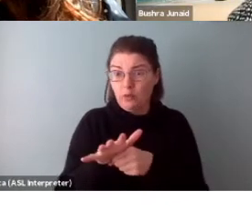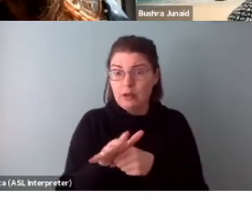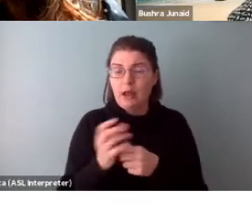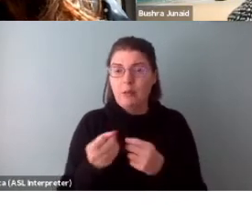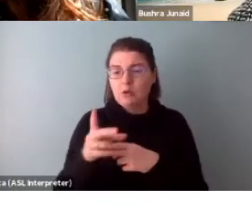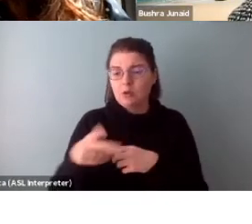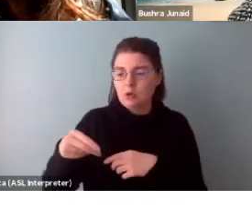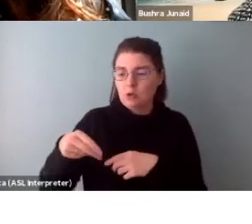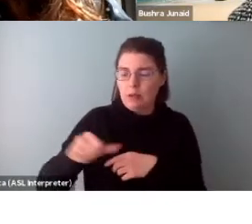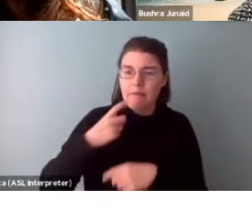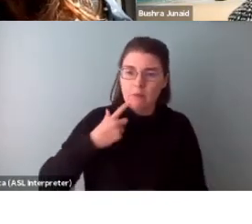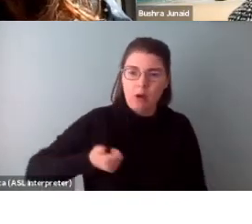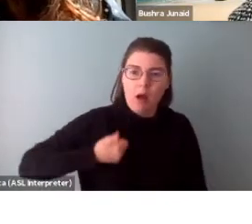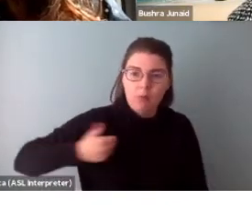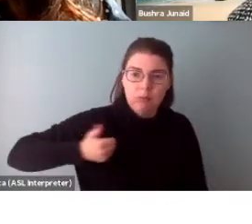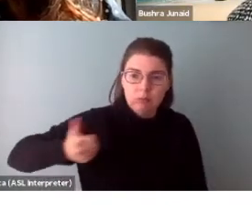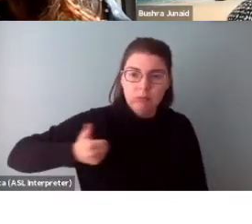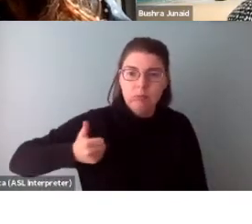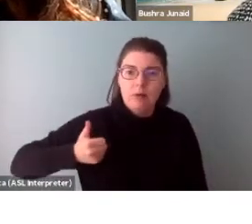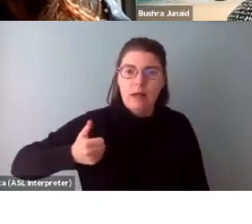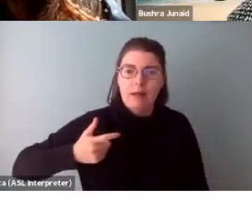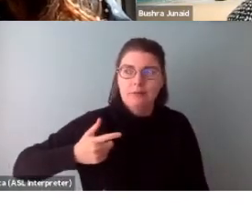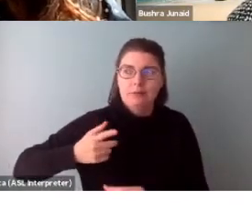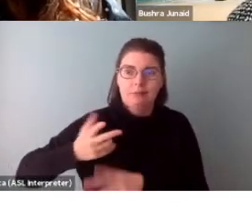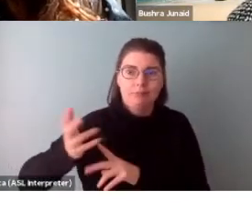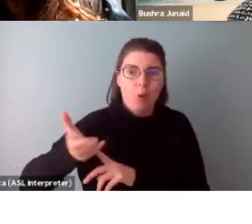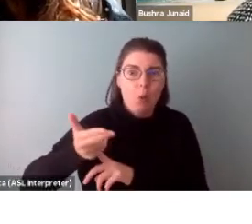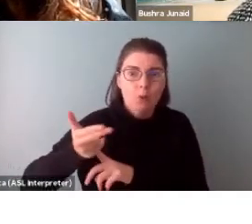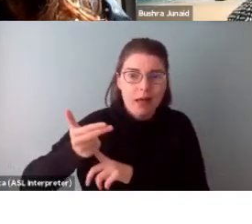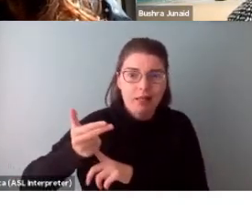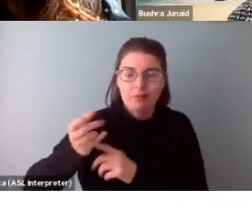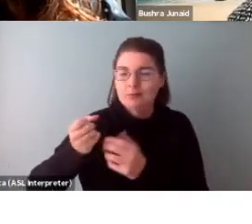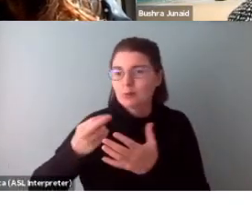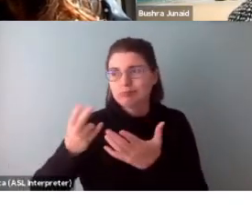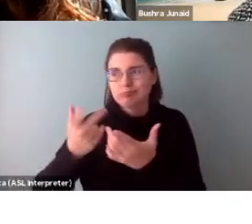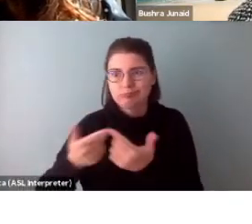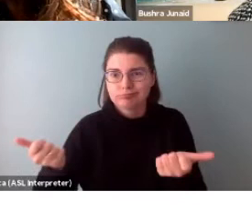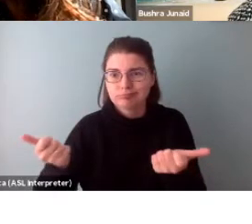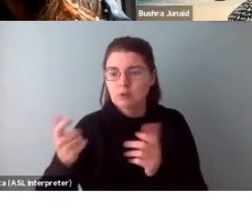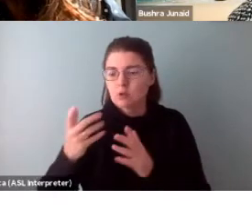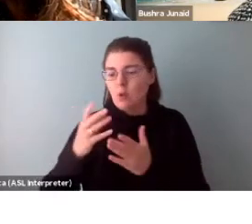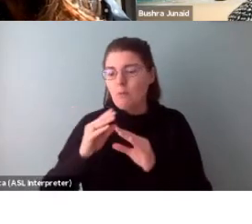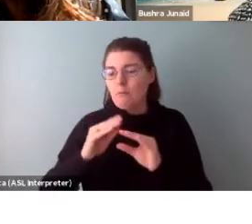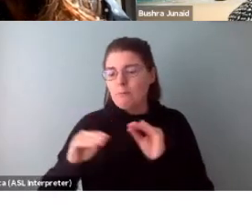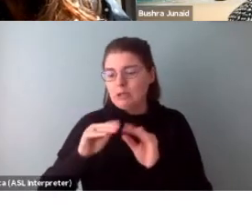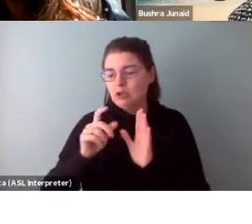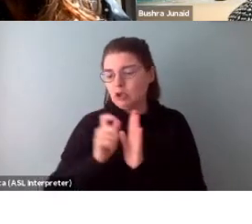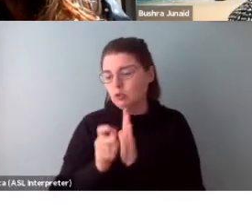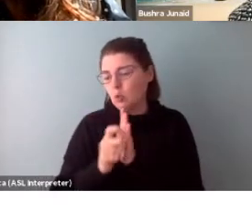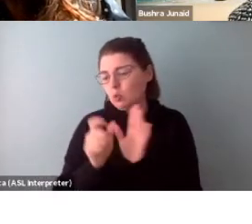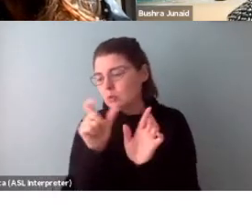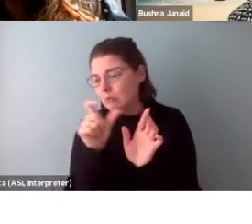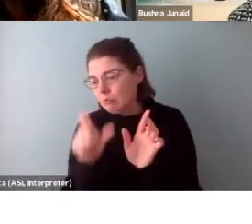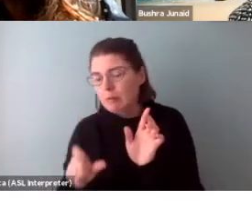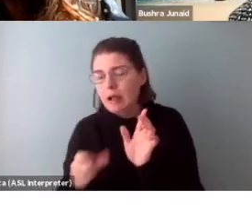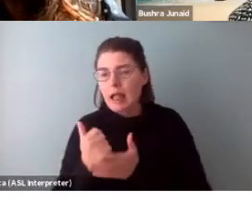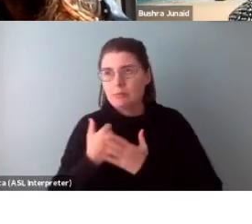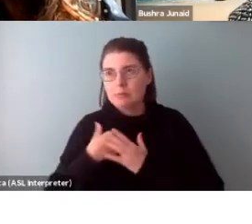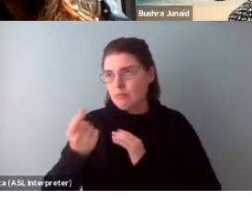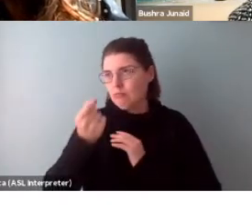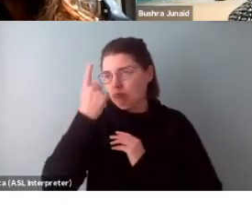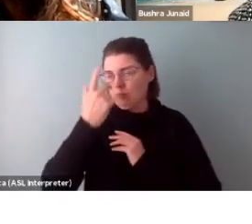paying for travel and accommodation? So, budget notes are helpful in showing how you've broken down your expenses.